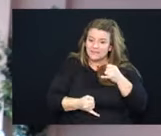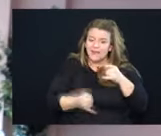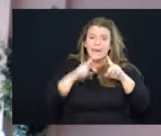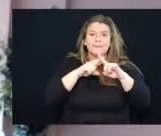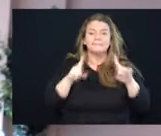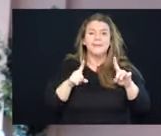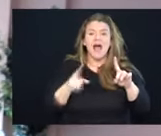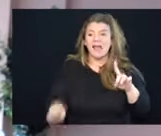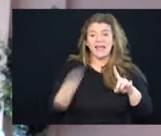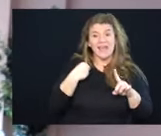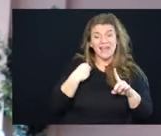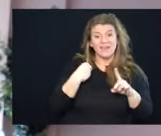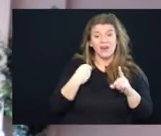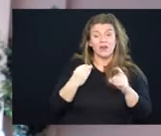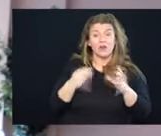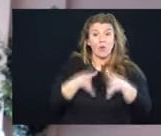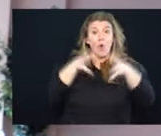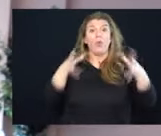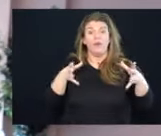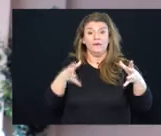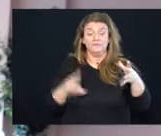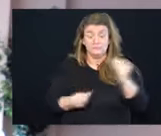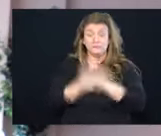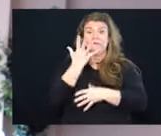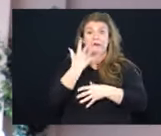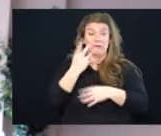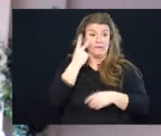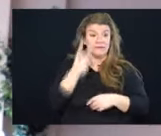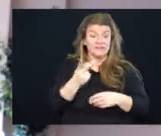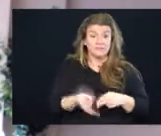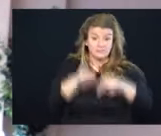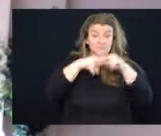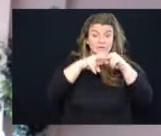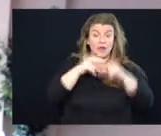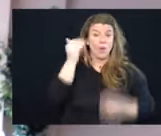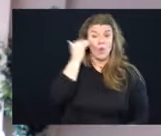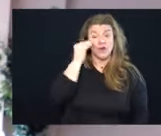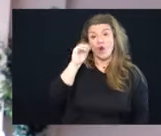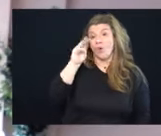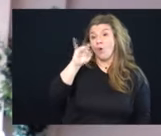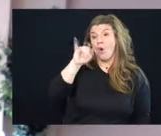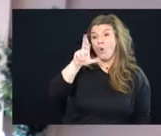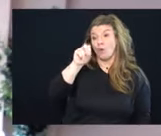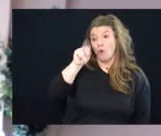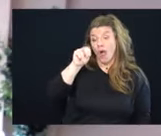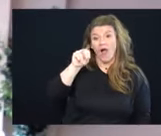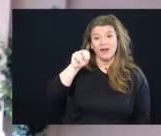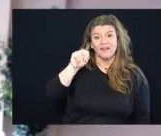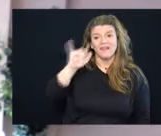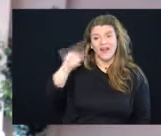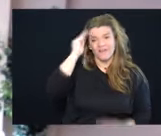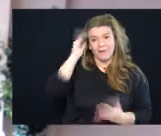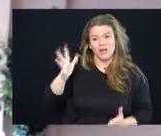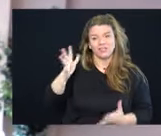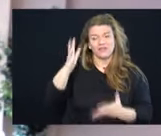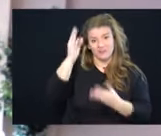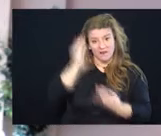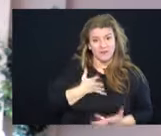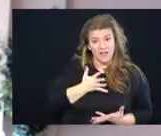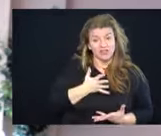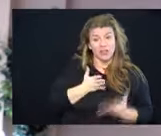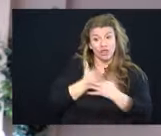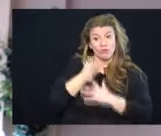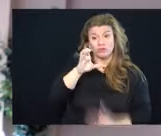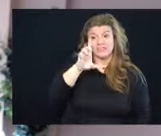given the growth that we've seen, even though we know that the Omicron variant from data from the CDC leads to